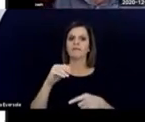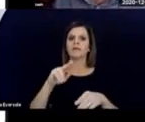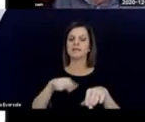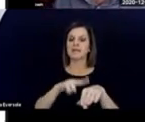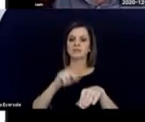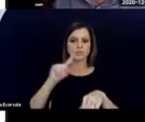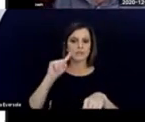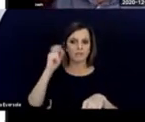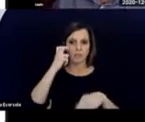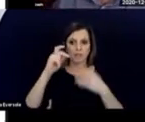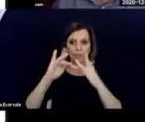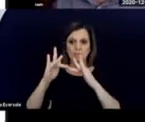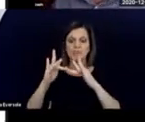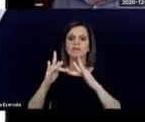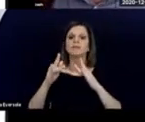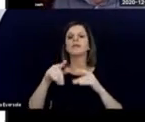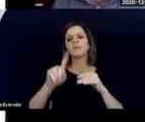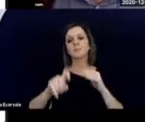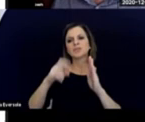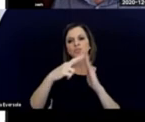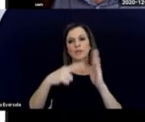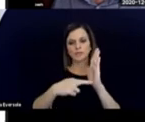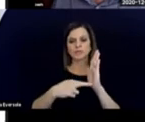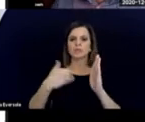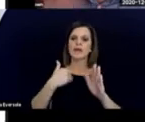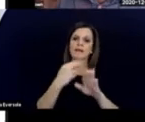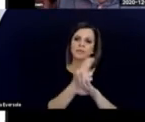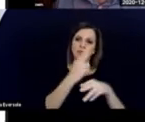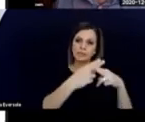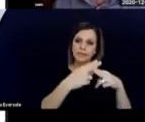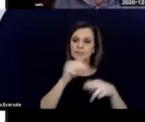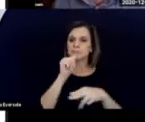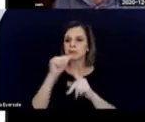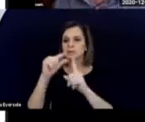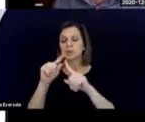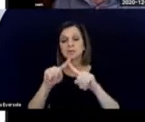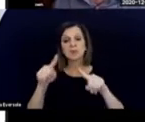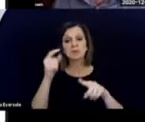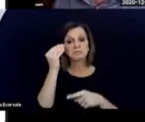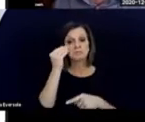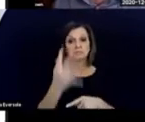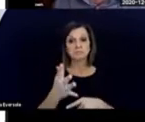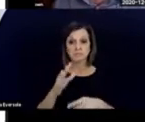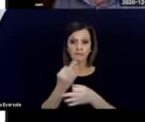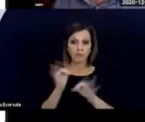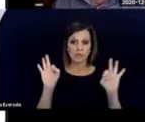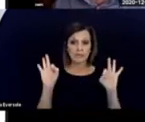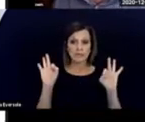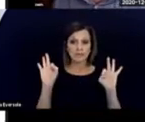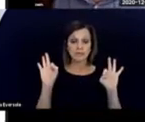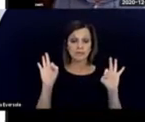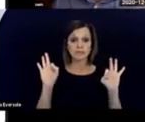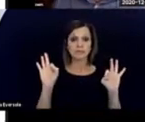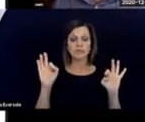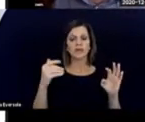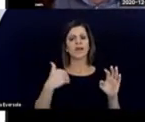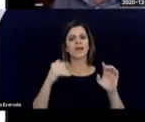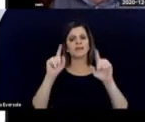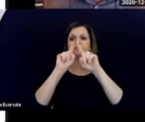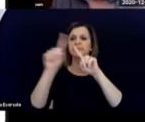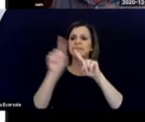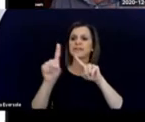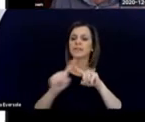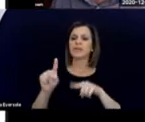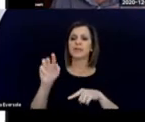but it's free. And there are masses of modules. So many of us in the deaf